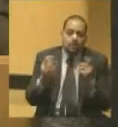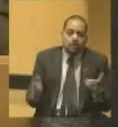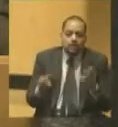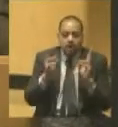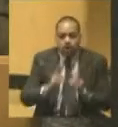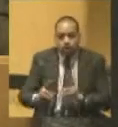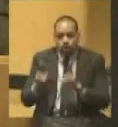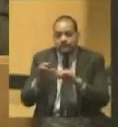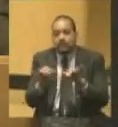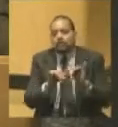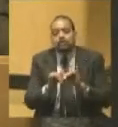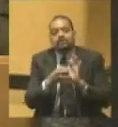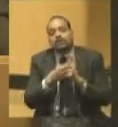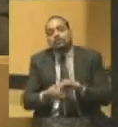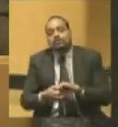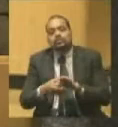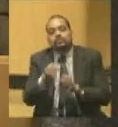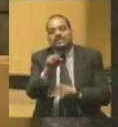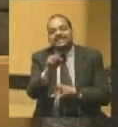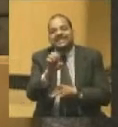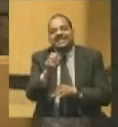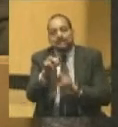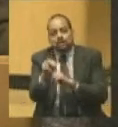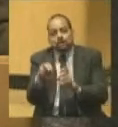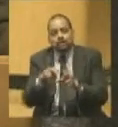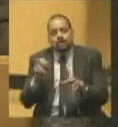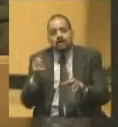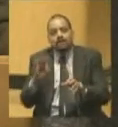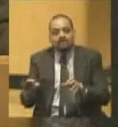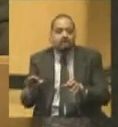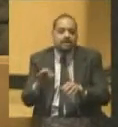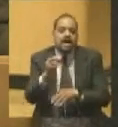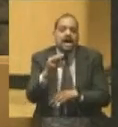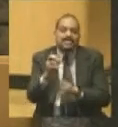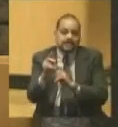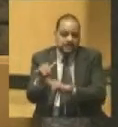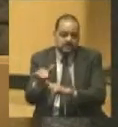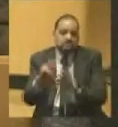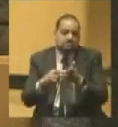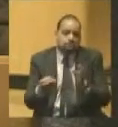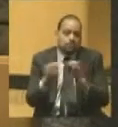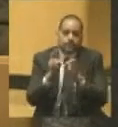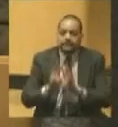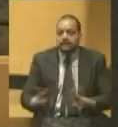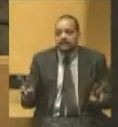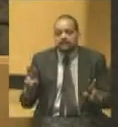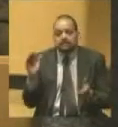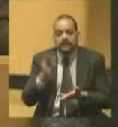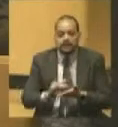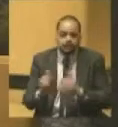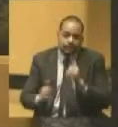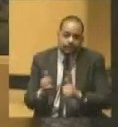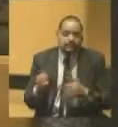cessation of hostilities, unquote. More to the point, the platform denounced,